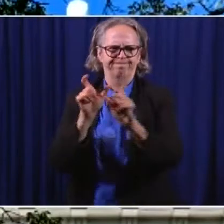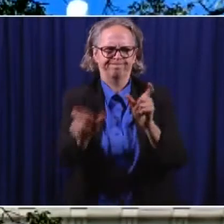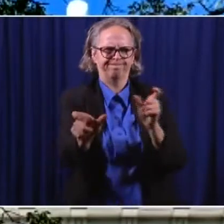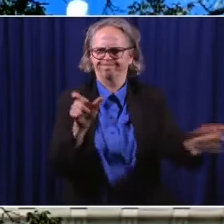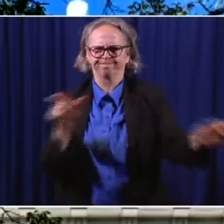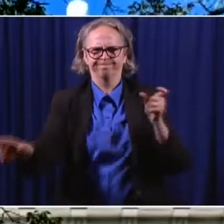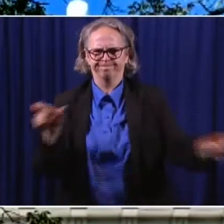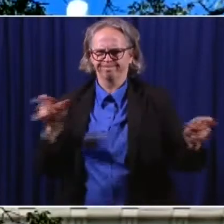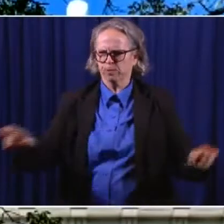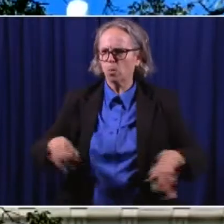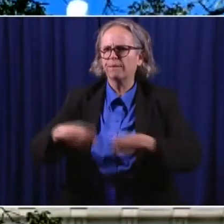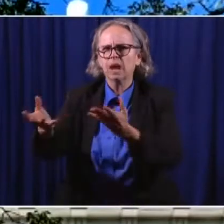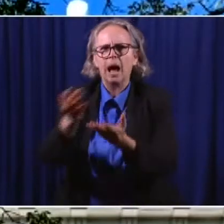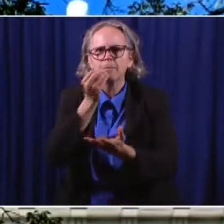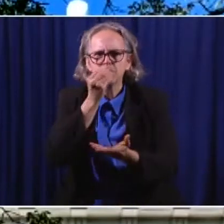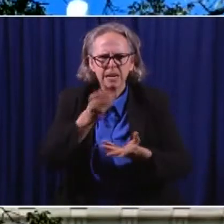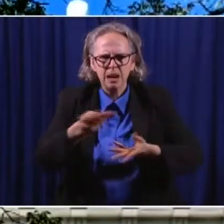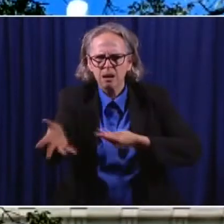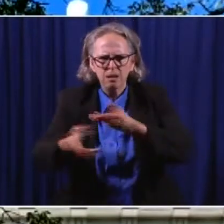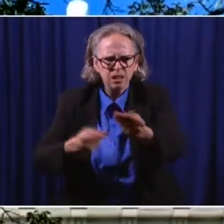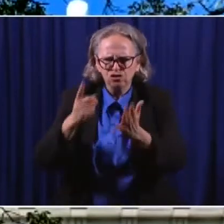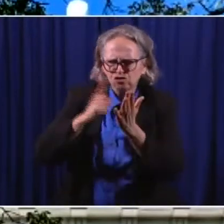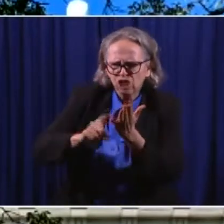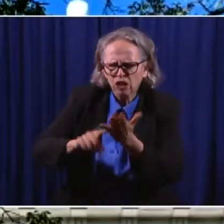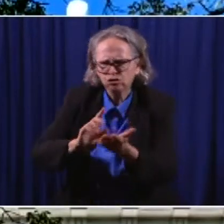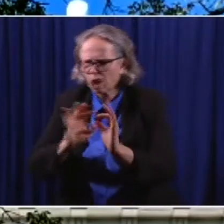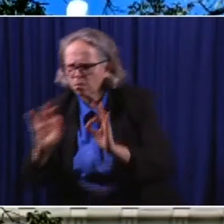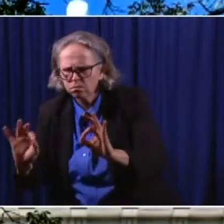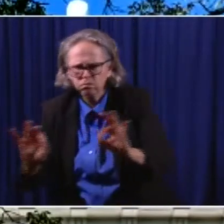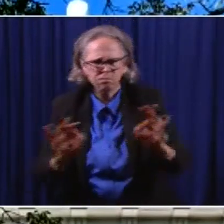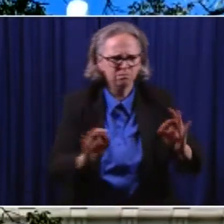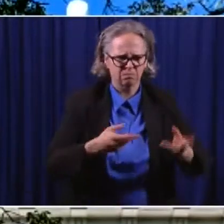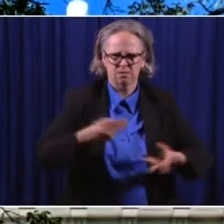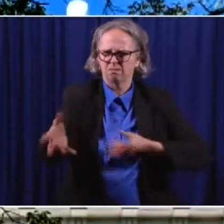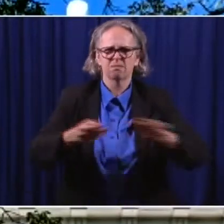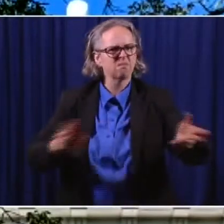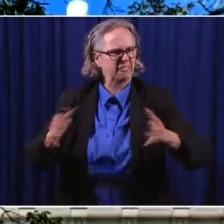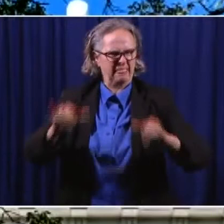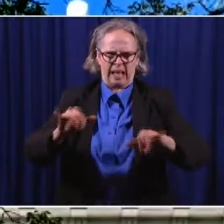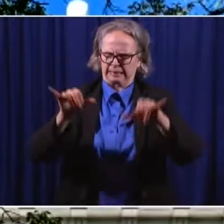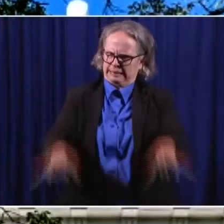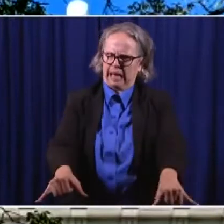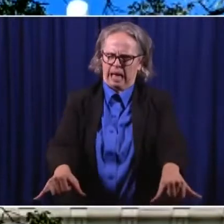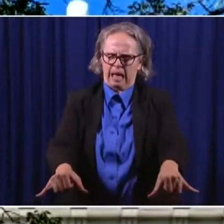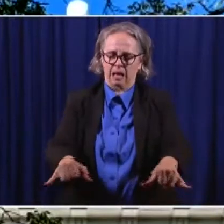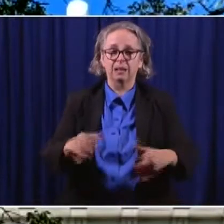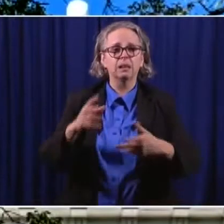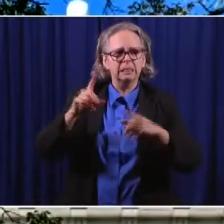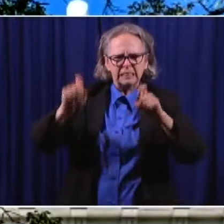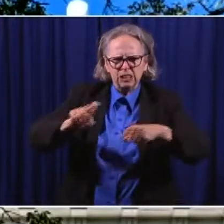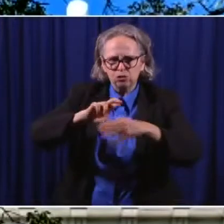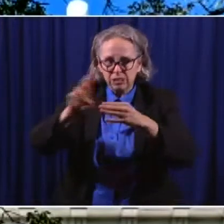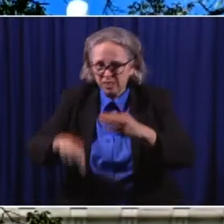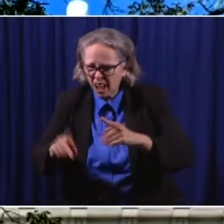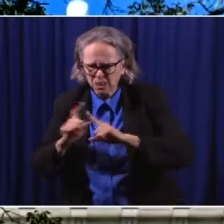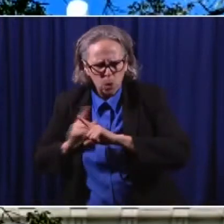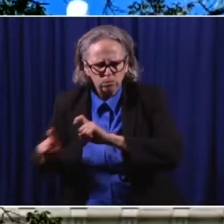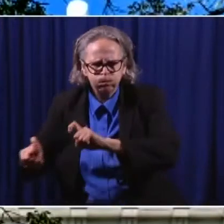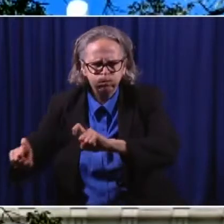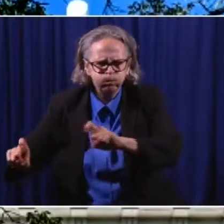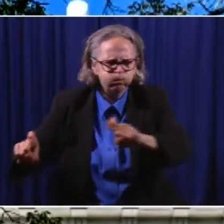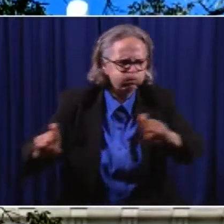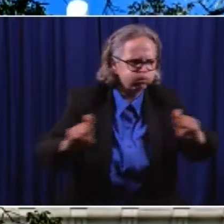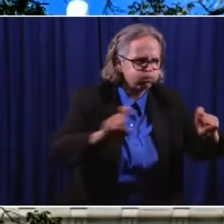we're checking up on them. And, you know, again, the test results from this broader testing are really going to help us see